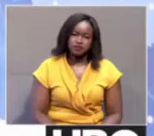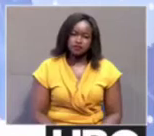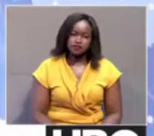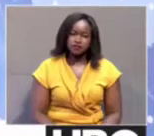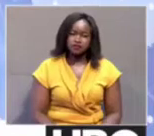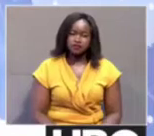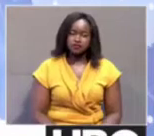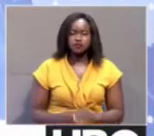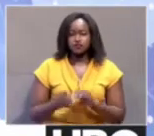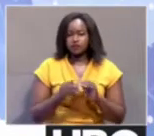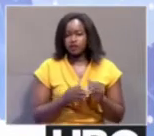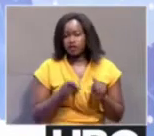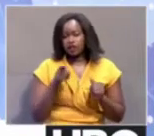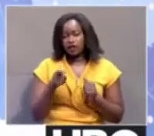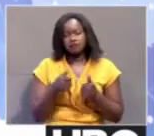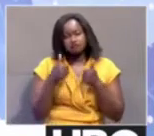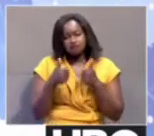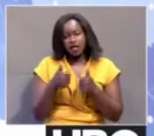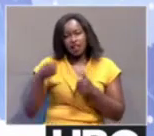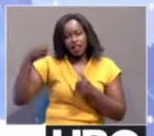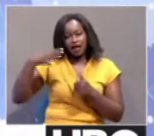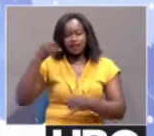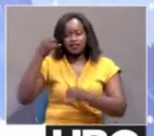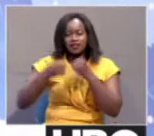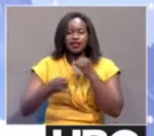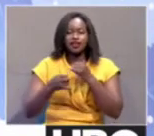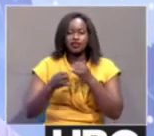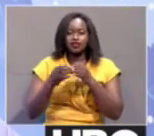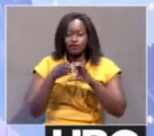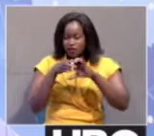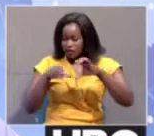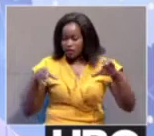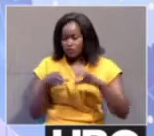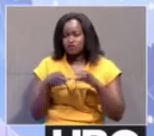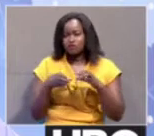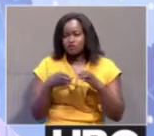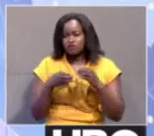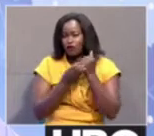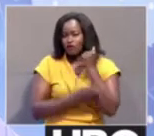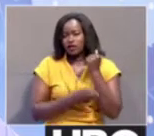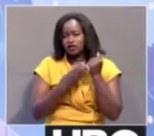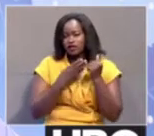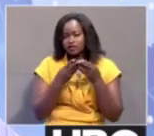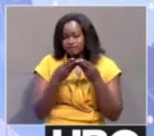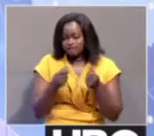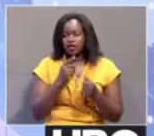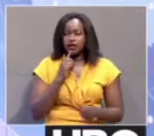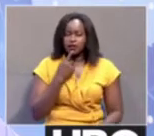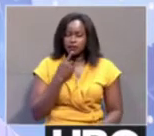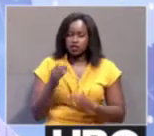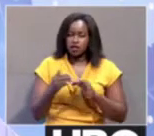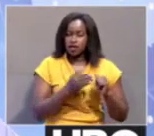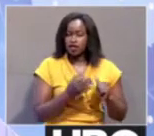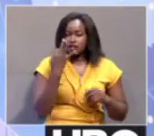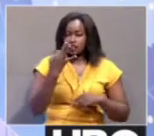Well, that is a light at the end of the tunnel and poverty eradication in the Karamoja sub-region. Now, a three-day modern